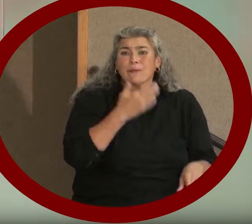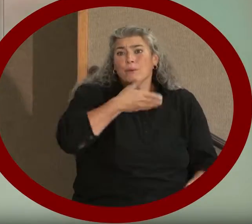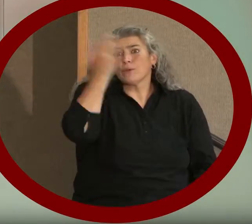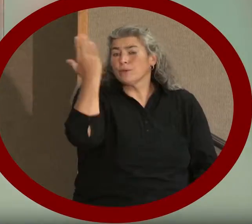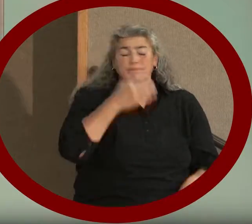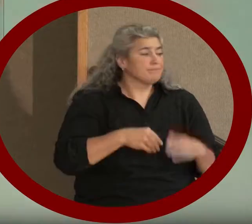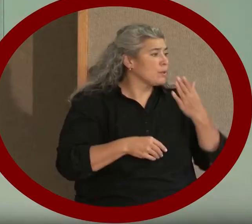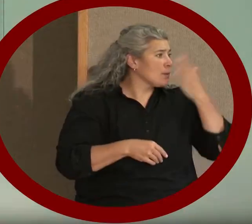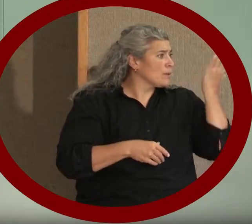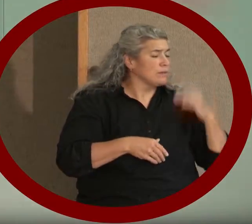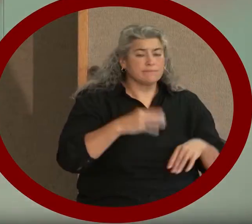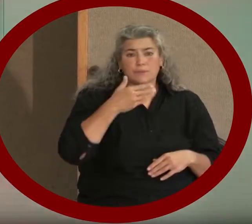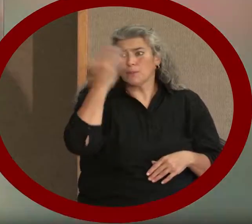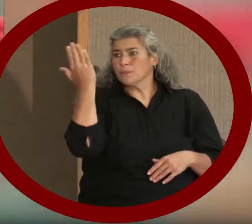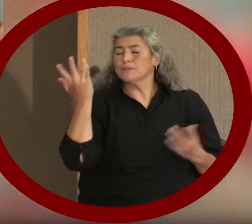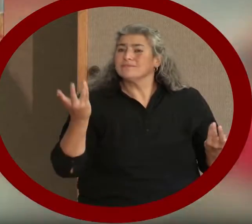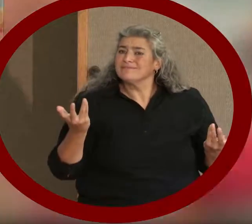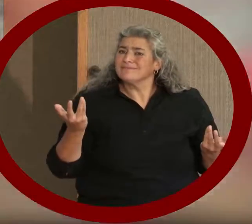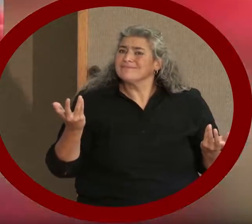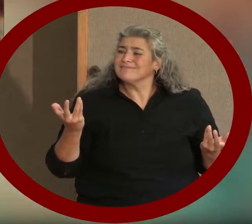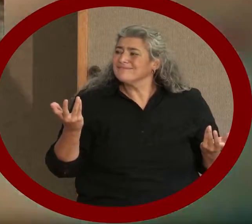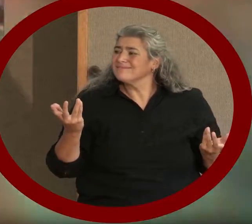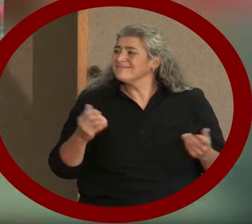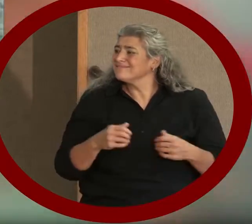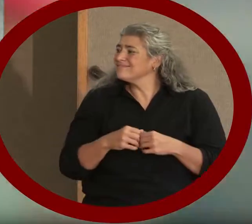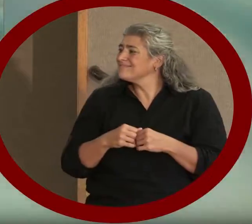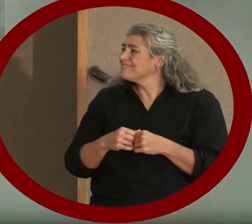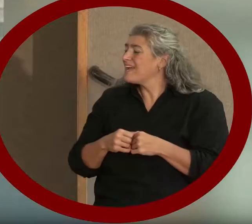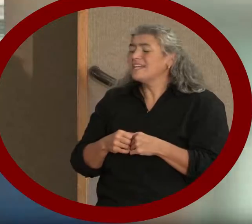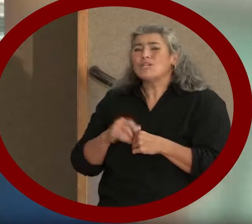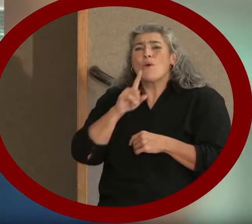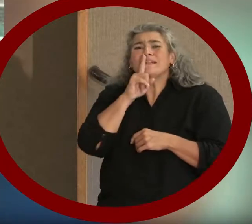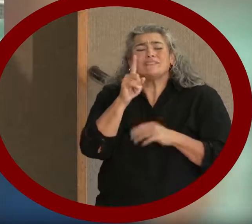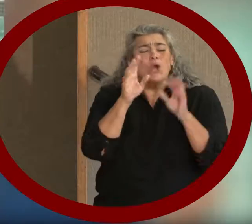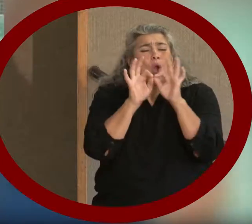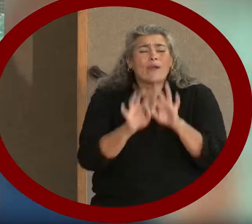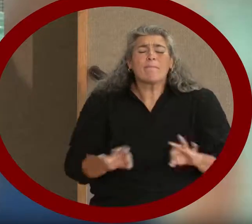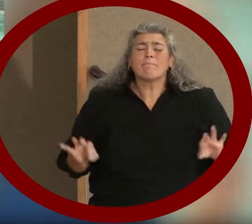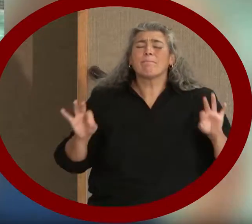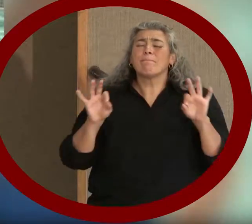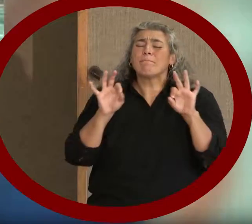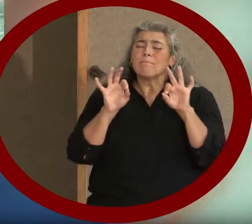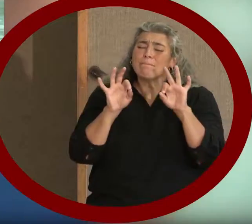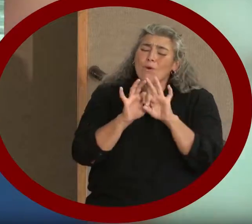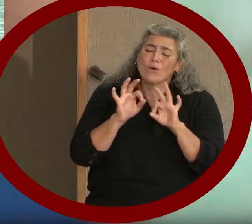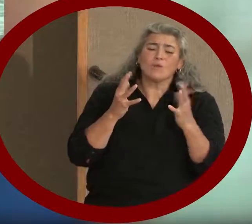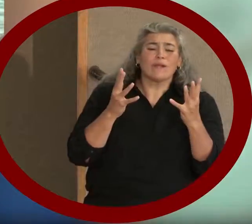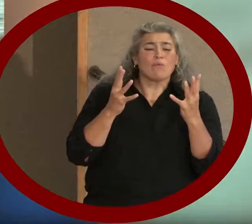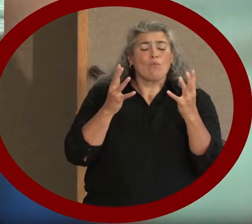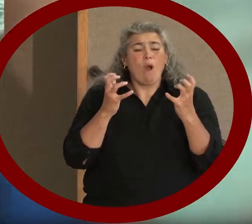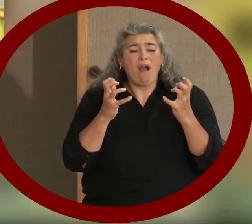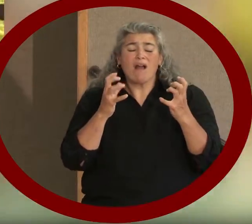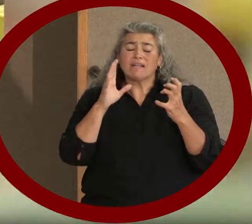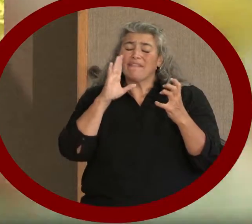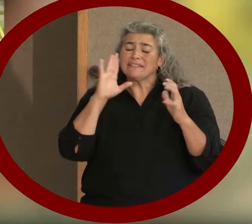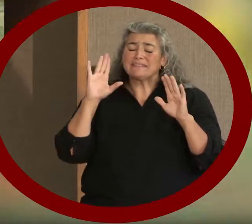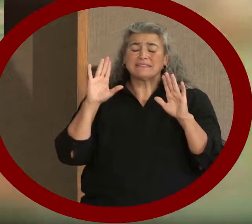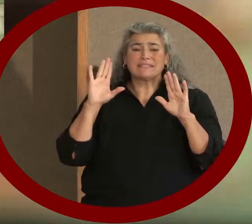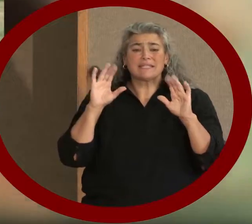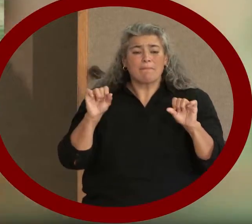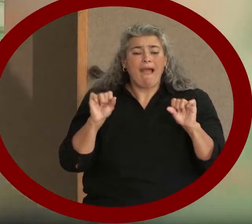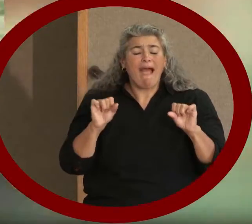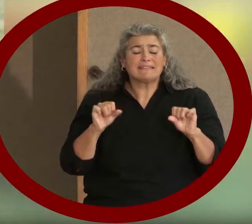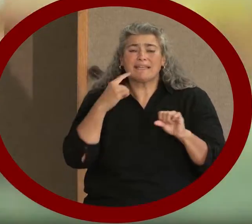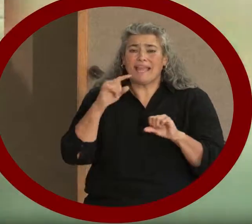So the journey of changing the world that we all want has to start within yourself. So you change